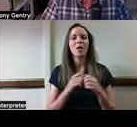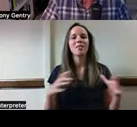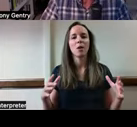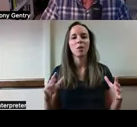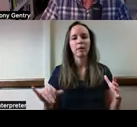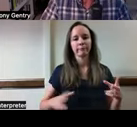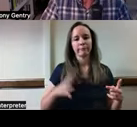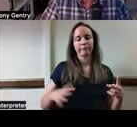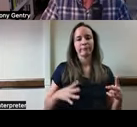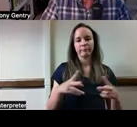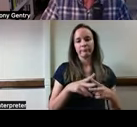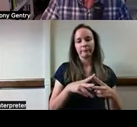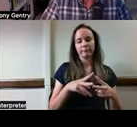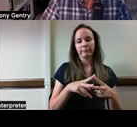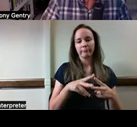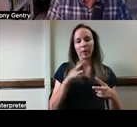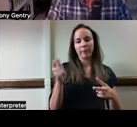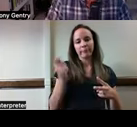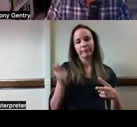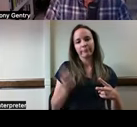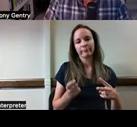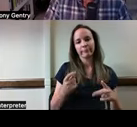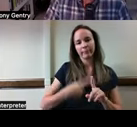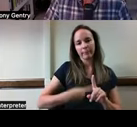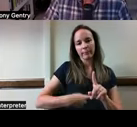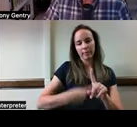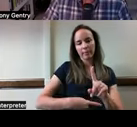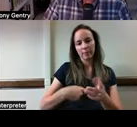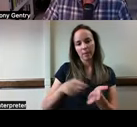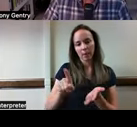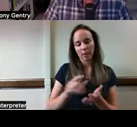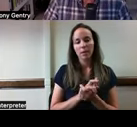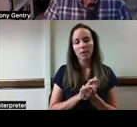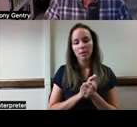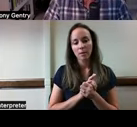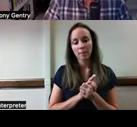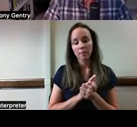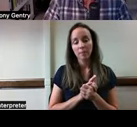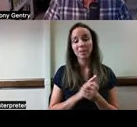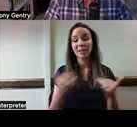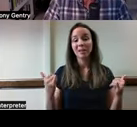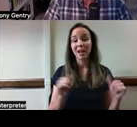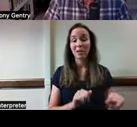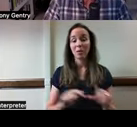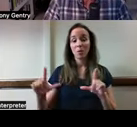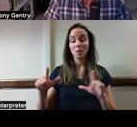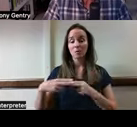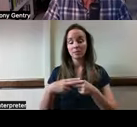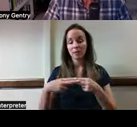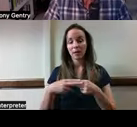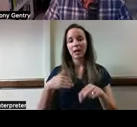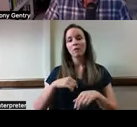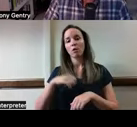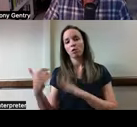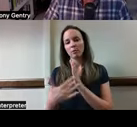use of a monthly fee-based vendor. These are the devices